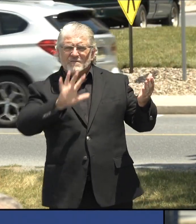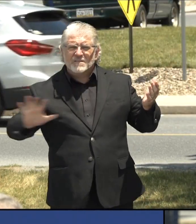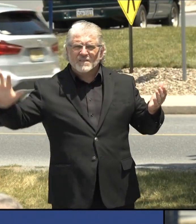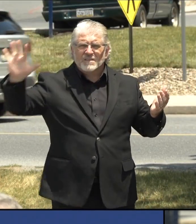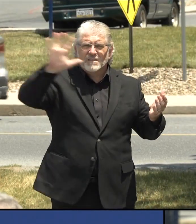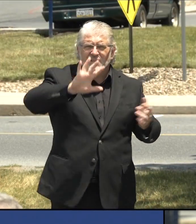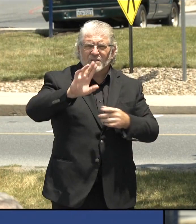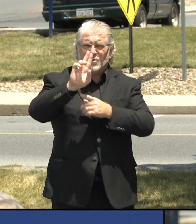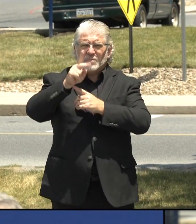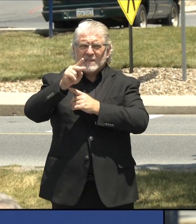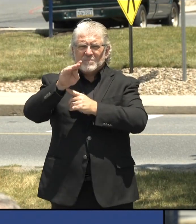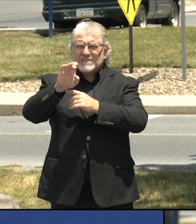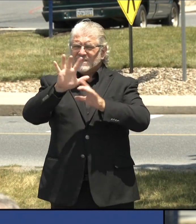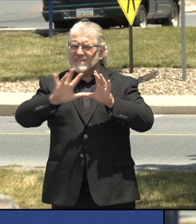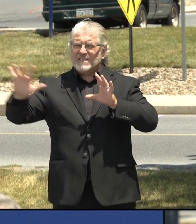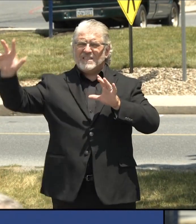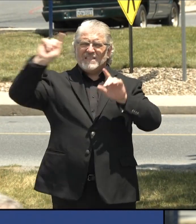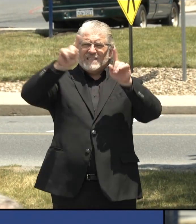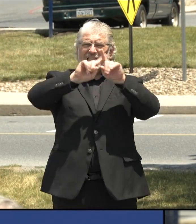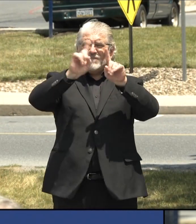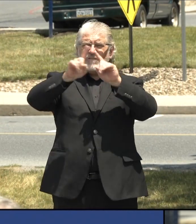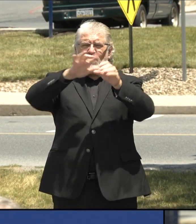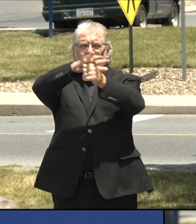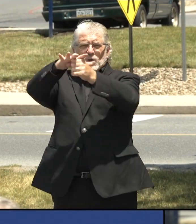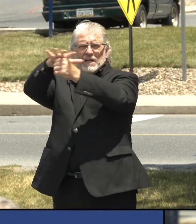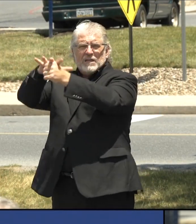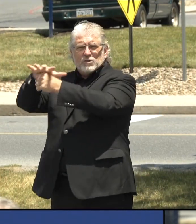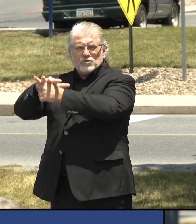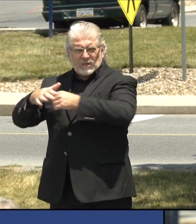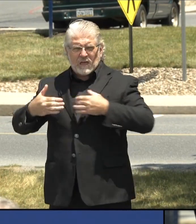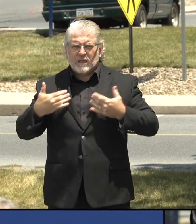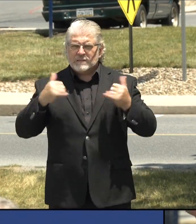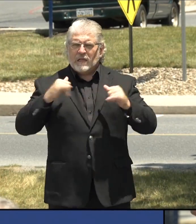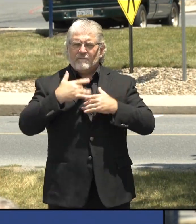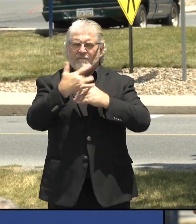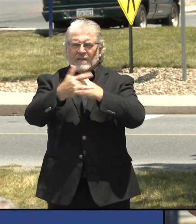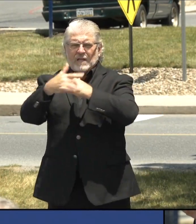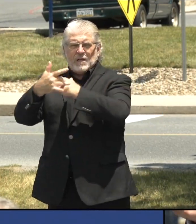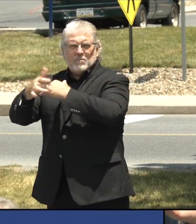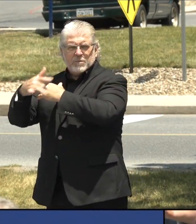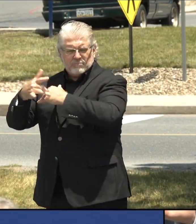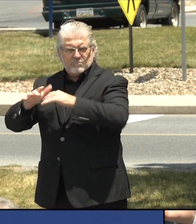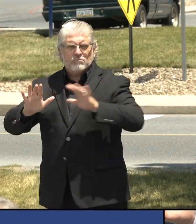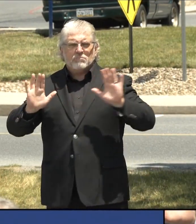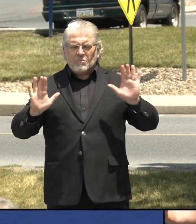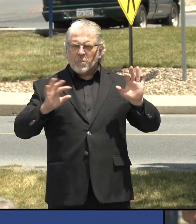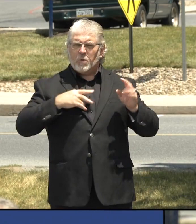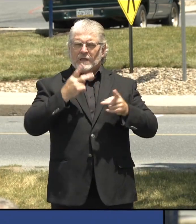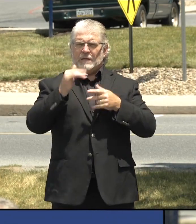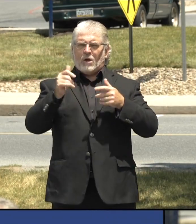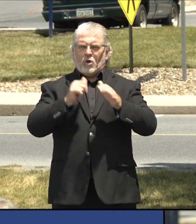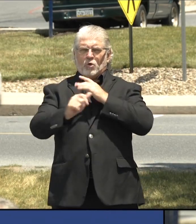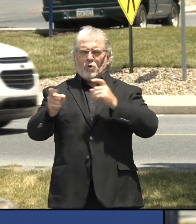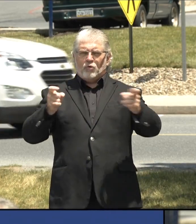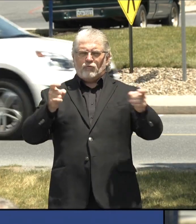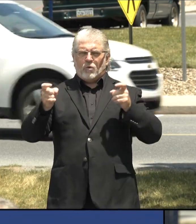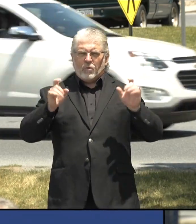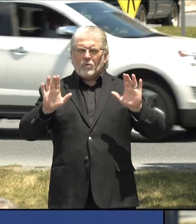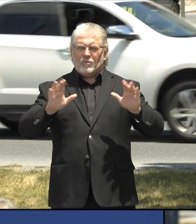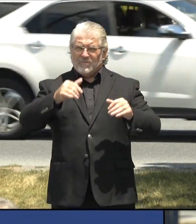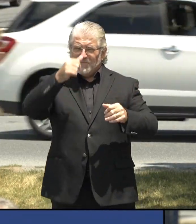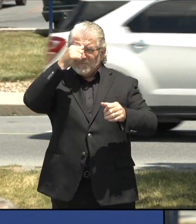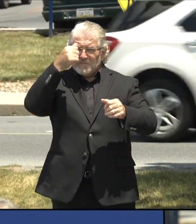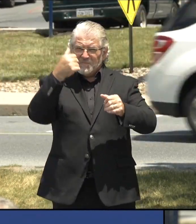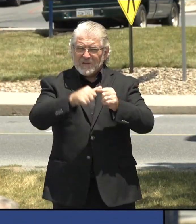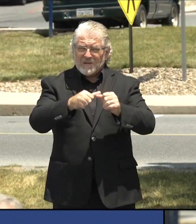capacity to deal with this problem. Just as an example, many of you probably remember that in the beginning of the pandemic,